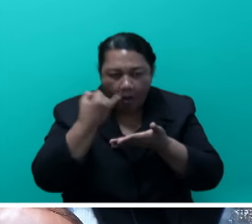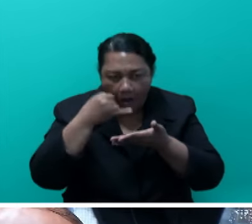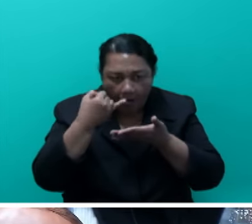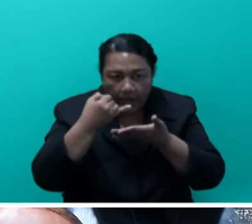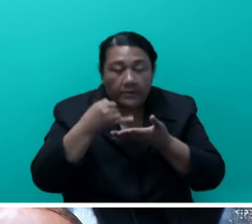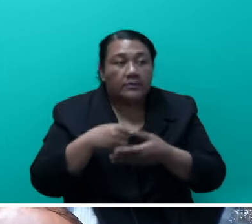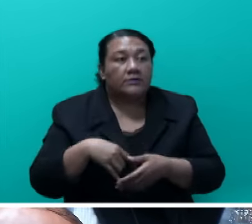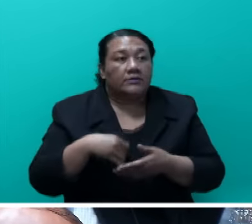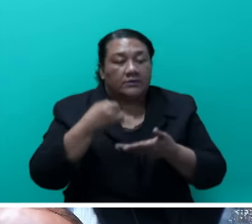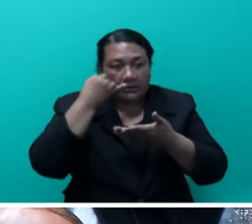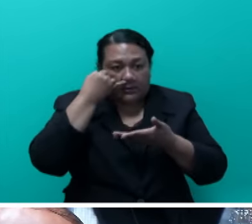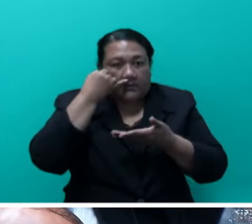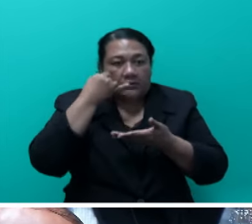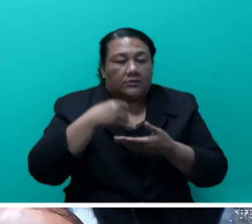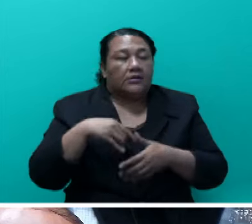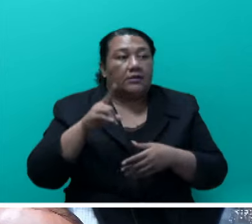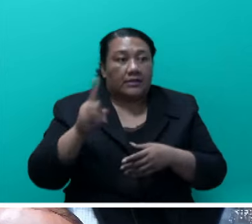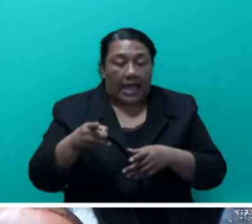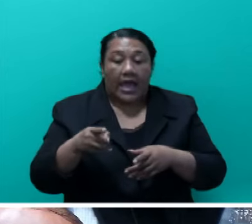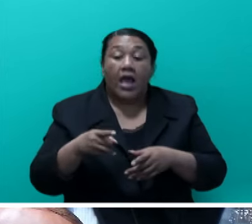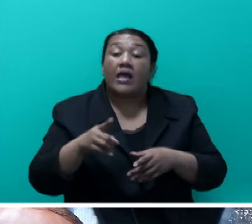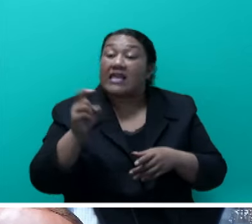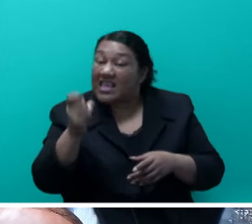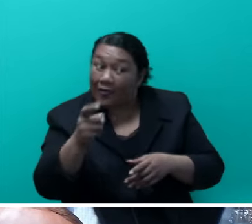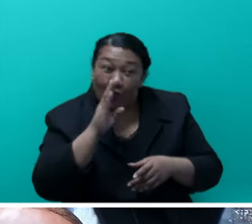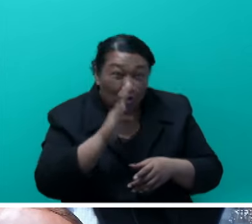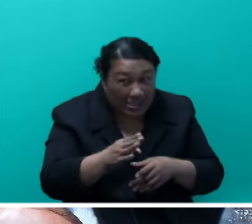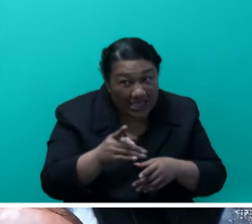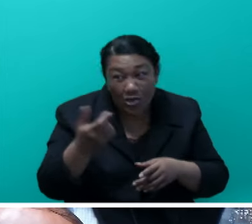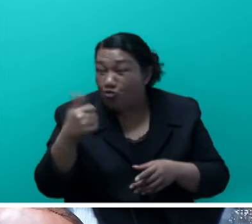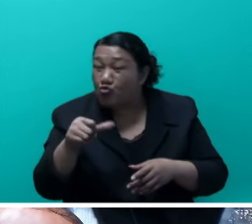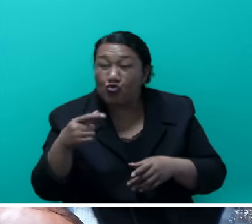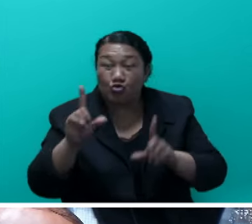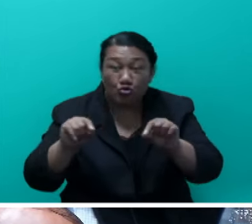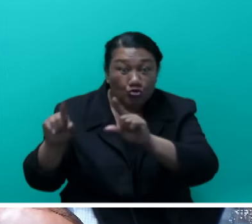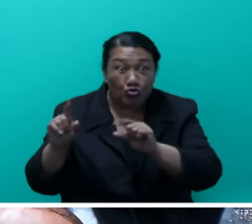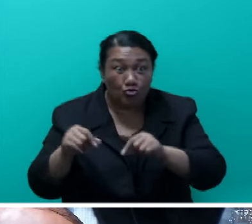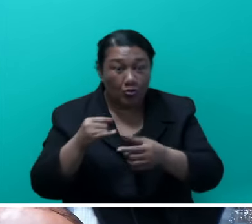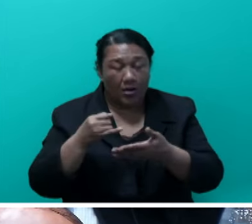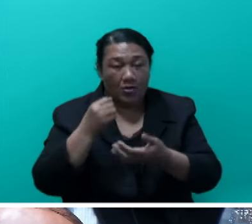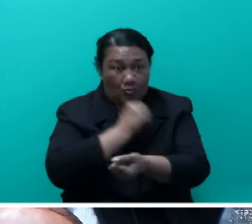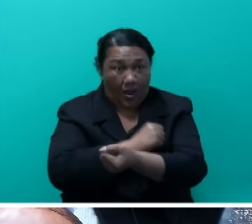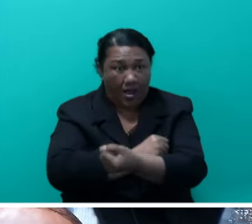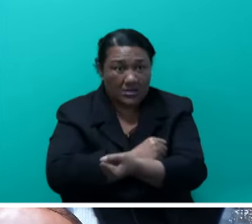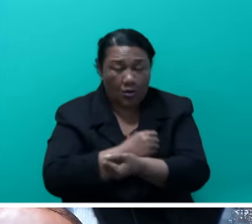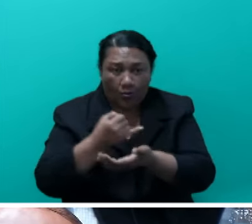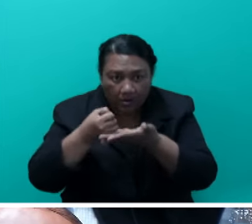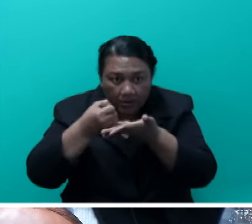out and tell the police. Come out and tell the authorities. That's really the only thing we can do with a small state.